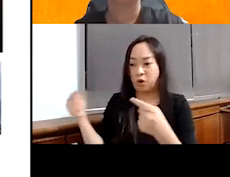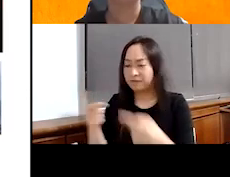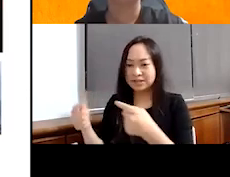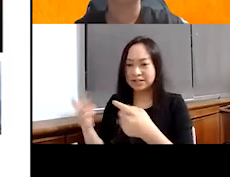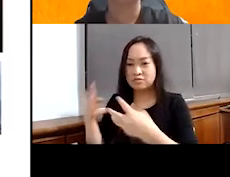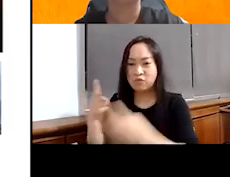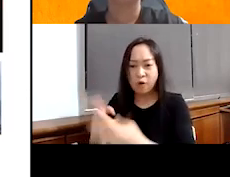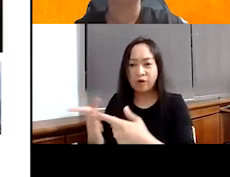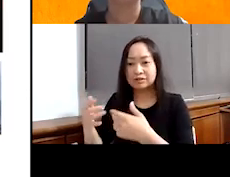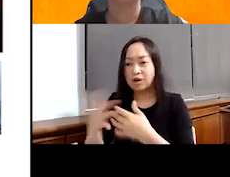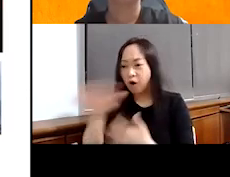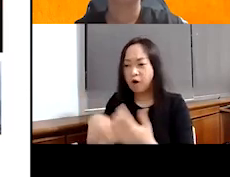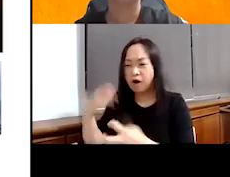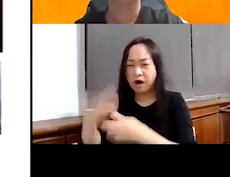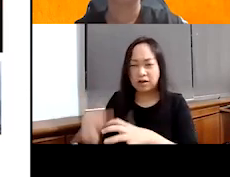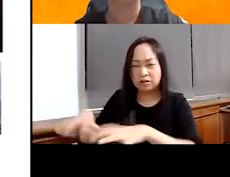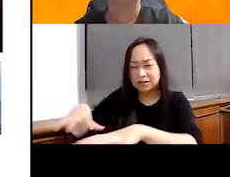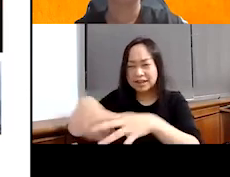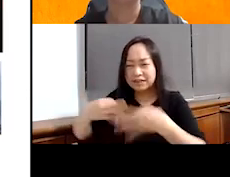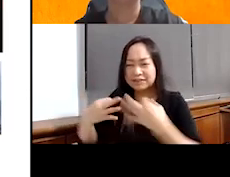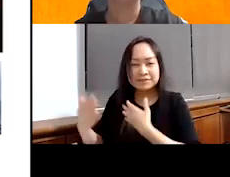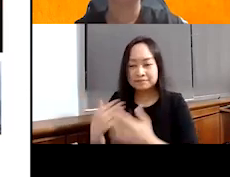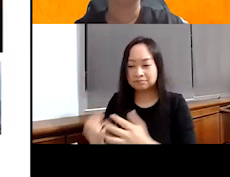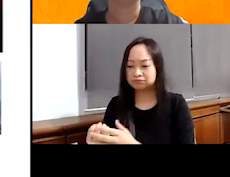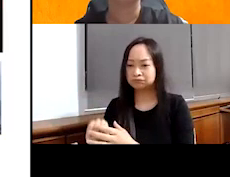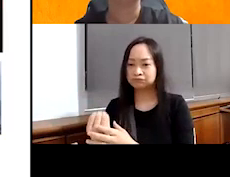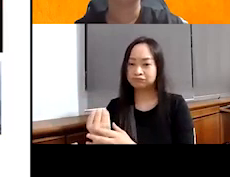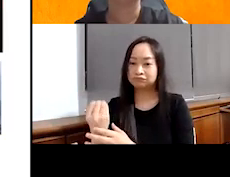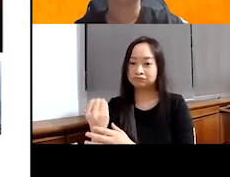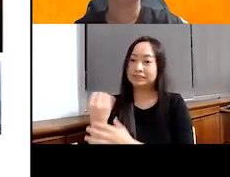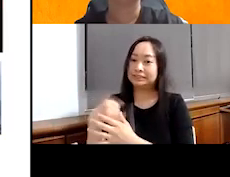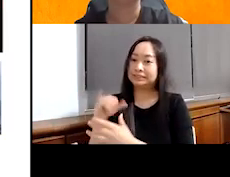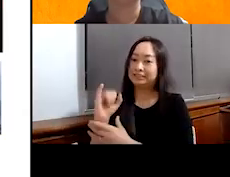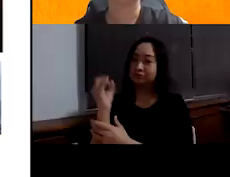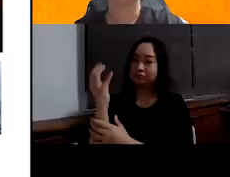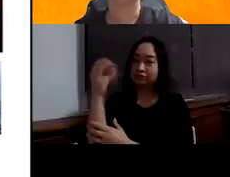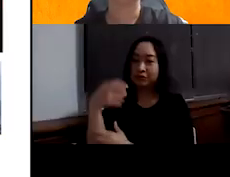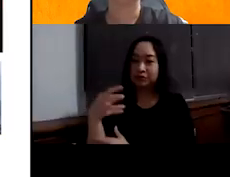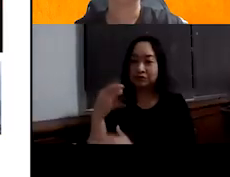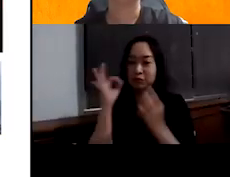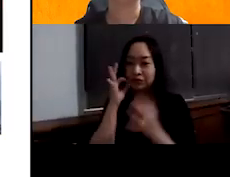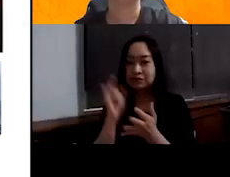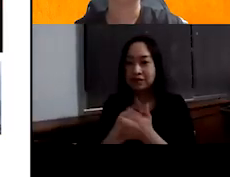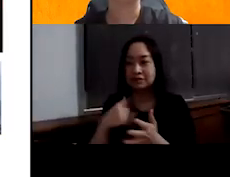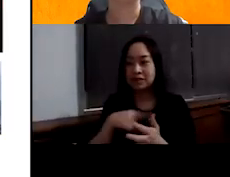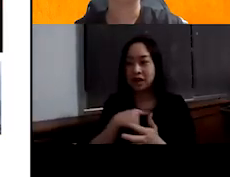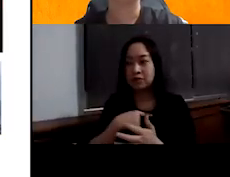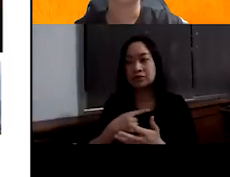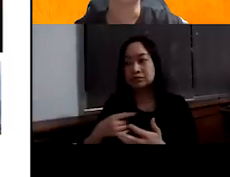escalations, even in all the hardships that they are able to still bear, bear fruit. And that is our, that is our desire.